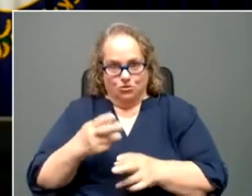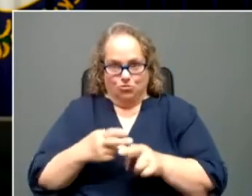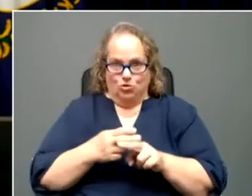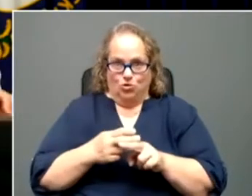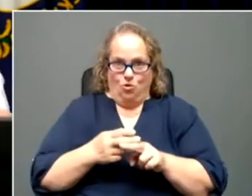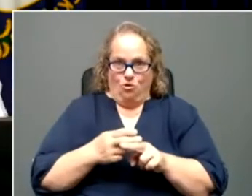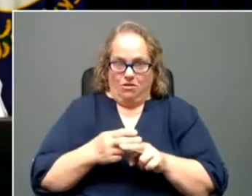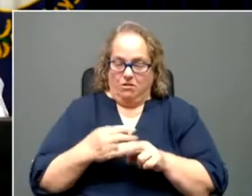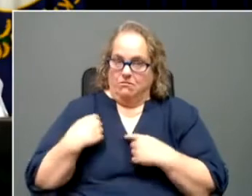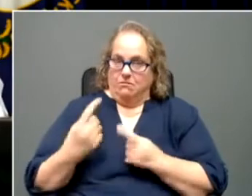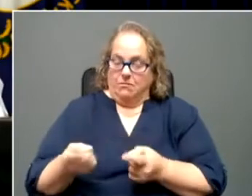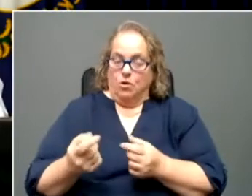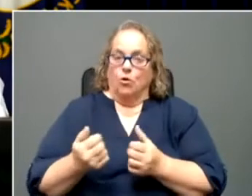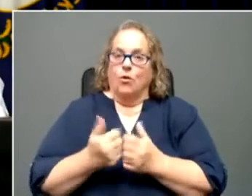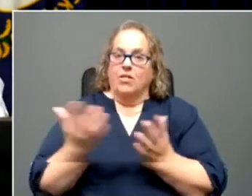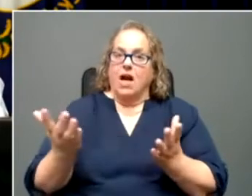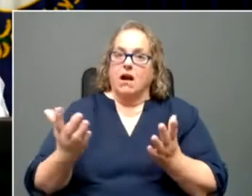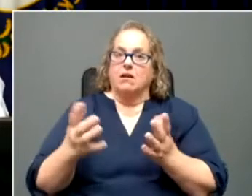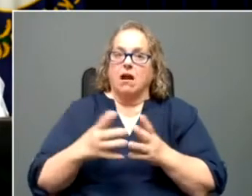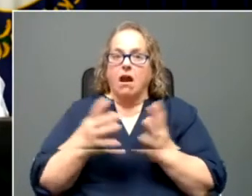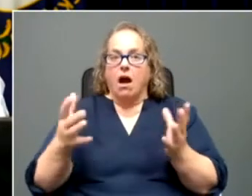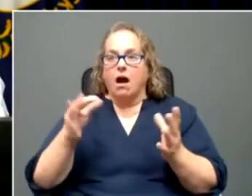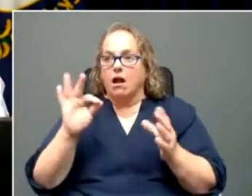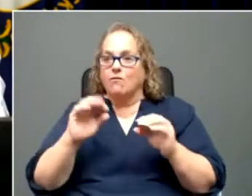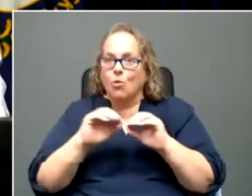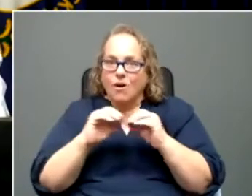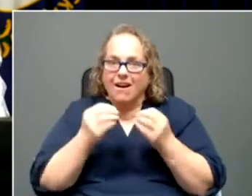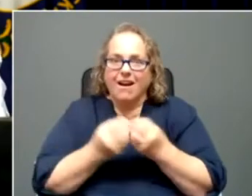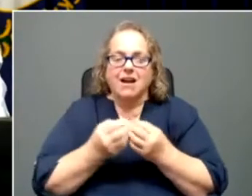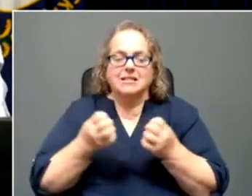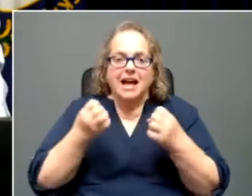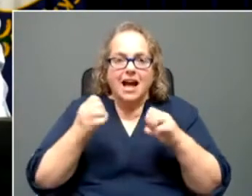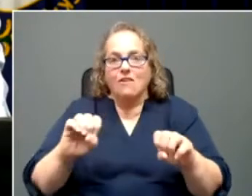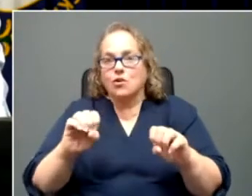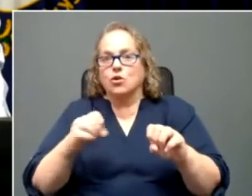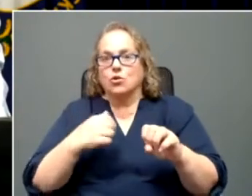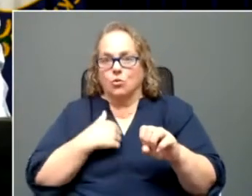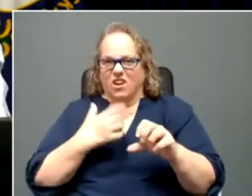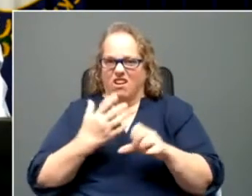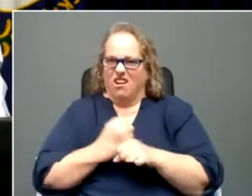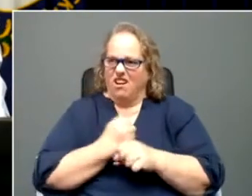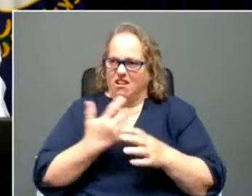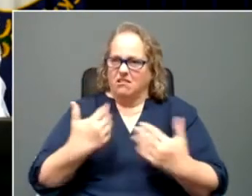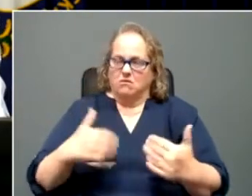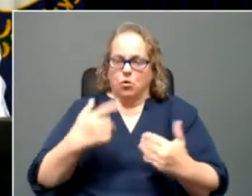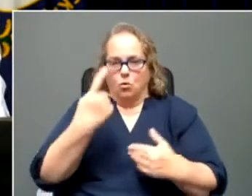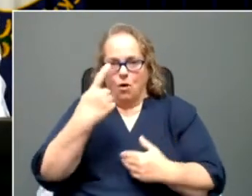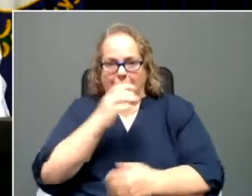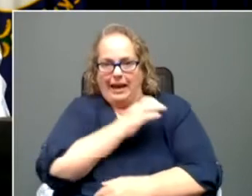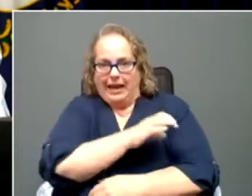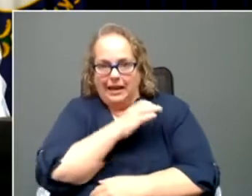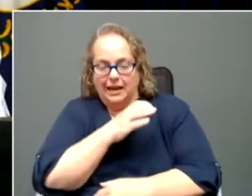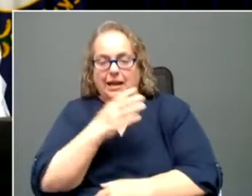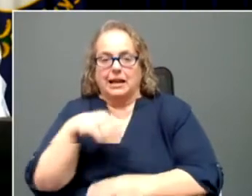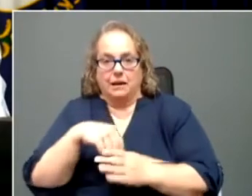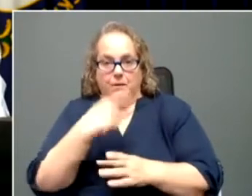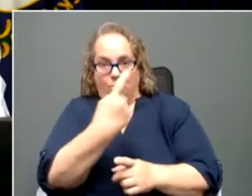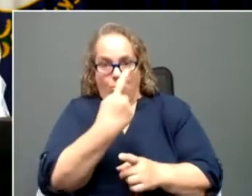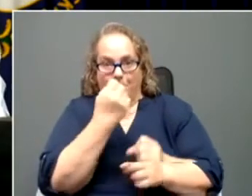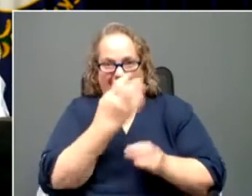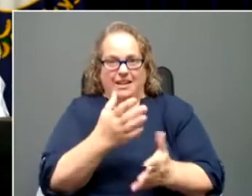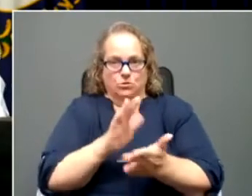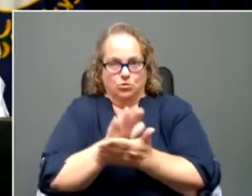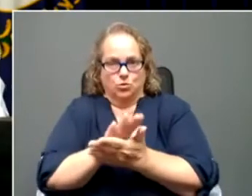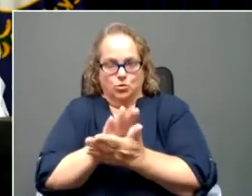without a lot of organized, um, efforts. We got, uh, at least one clinic in and many schools before the